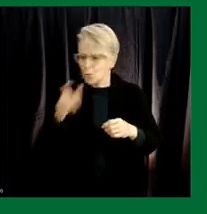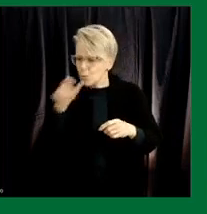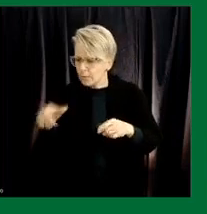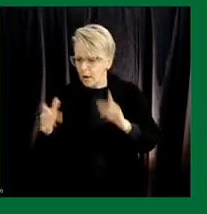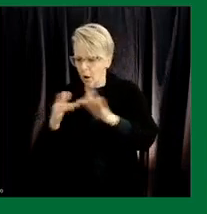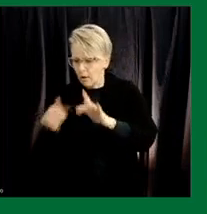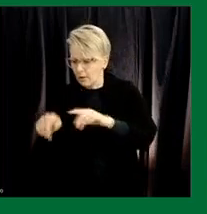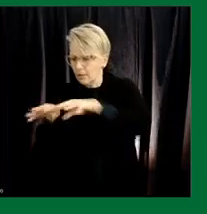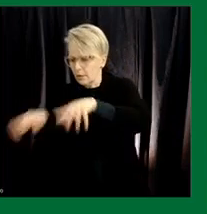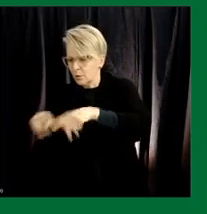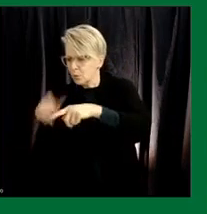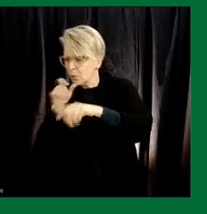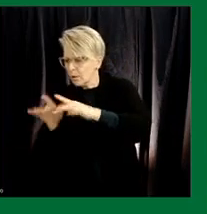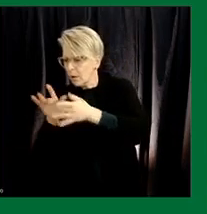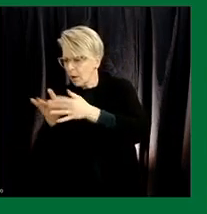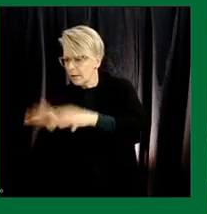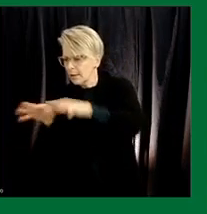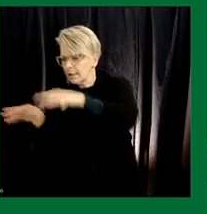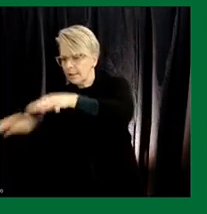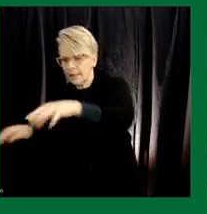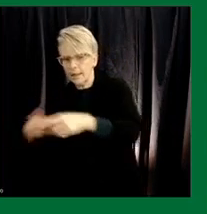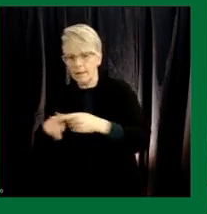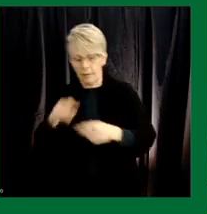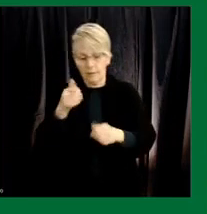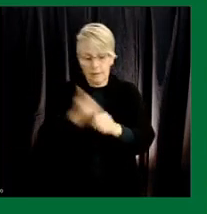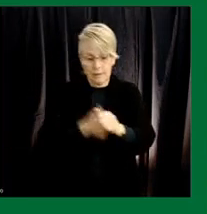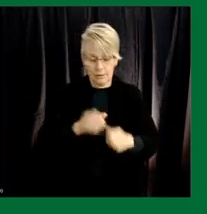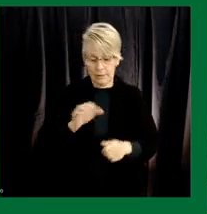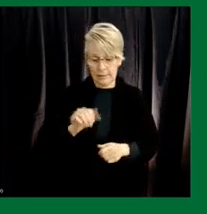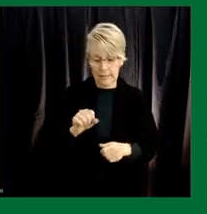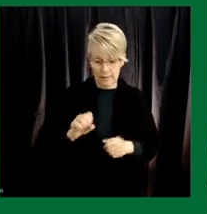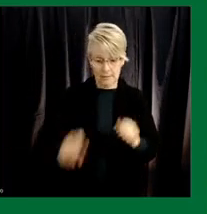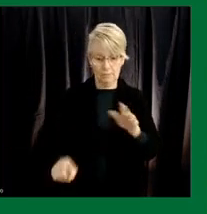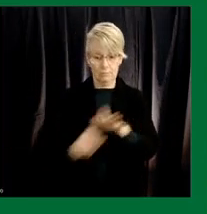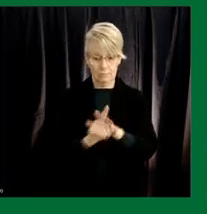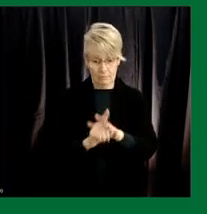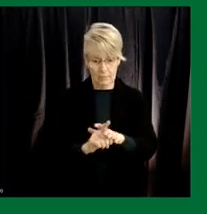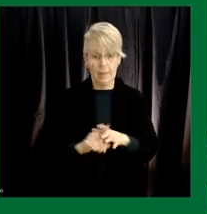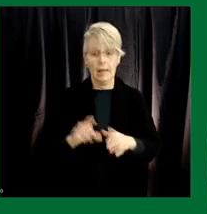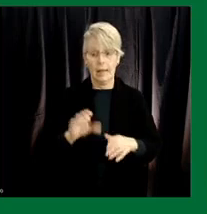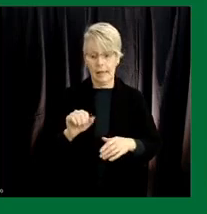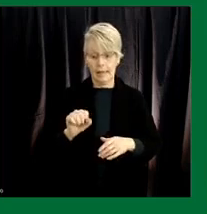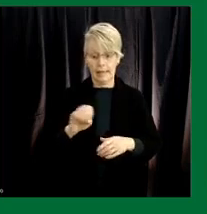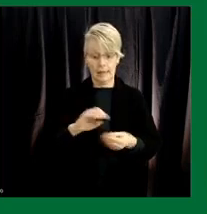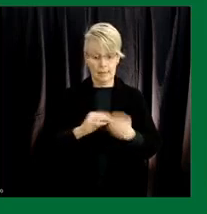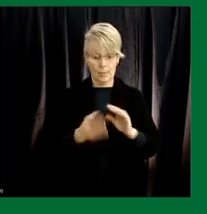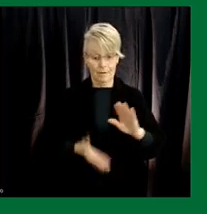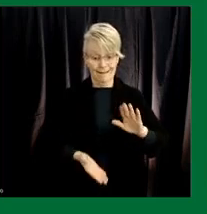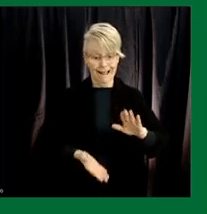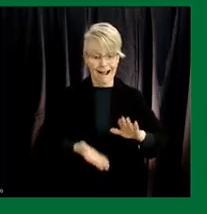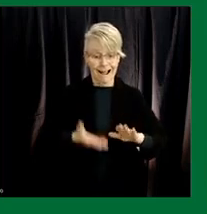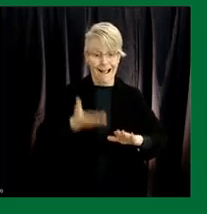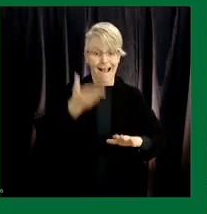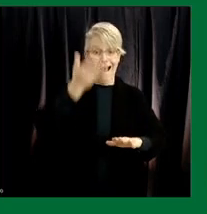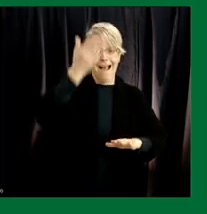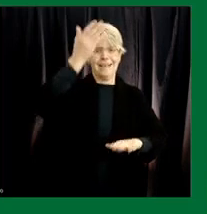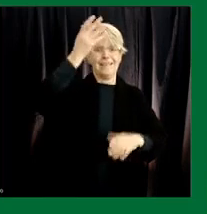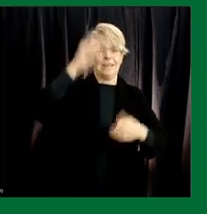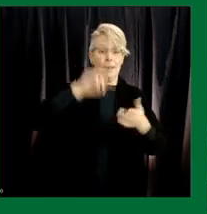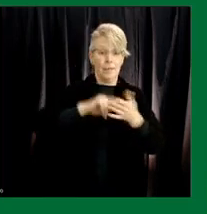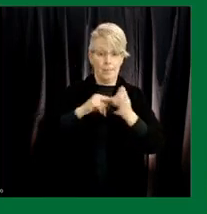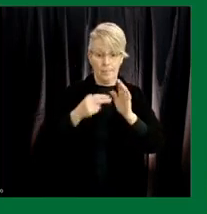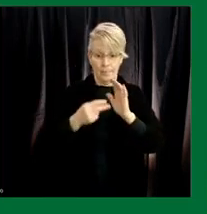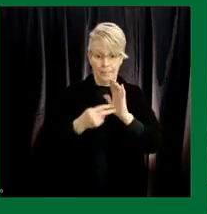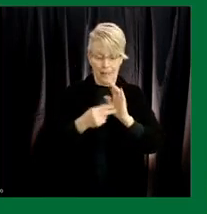that happens with every case of covid identified and there was a time when our case numbers were high when contact tracing capacity was really